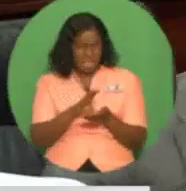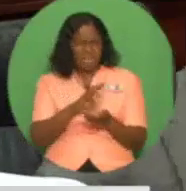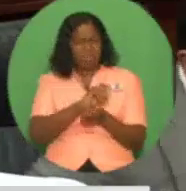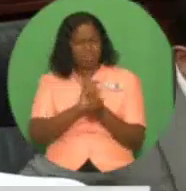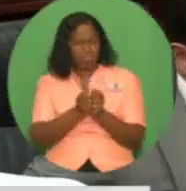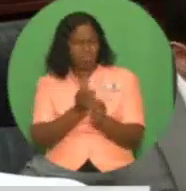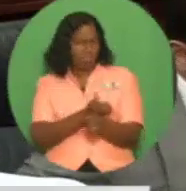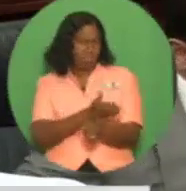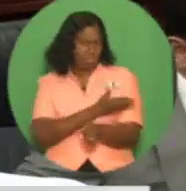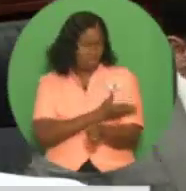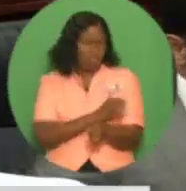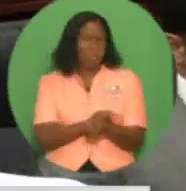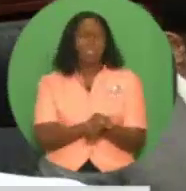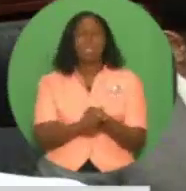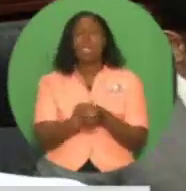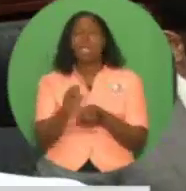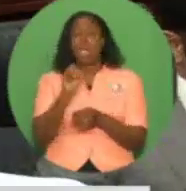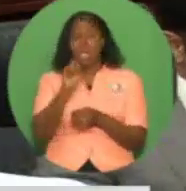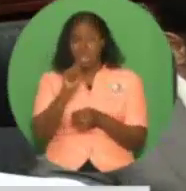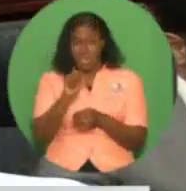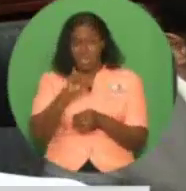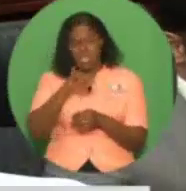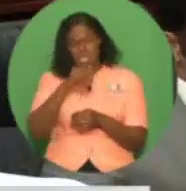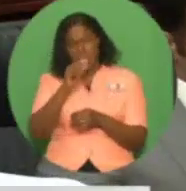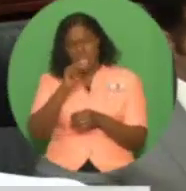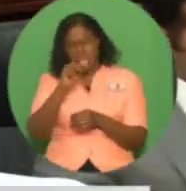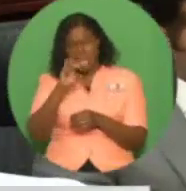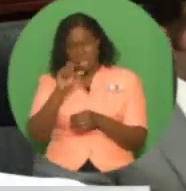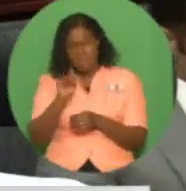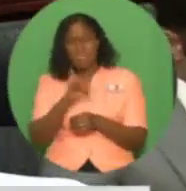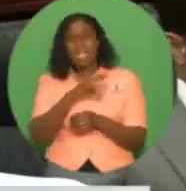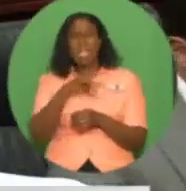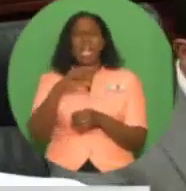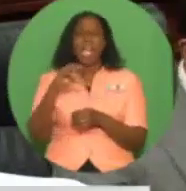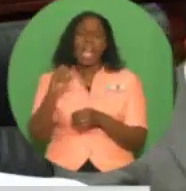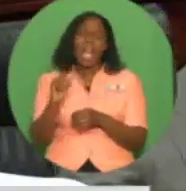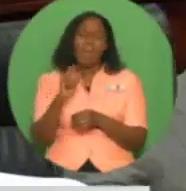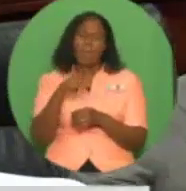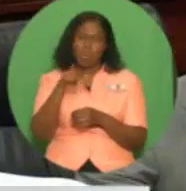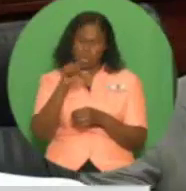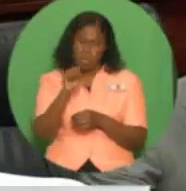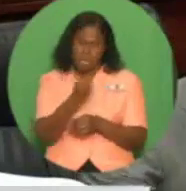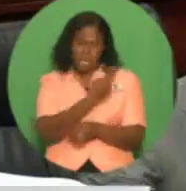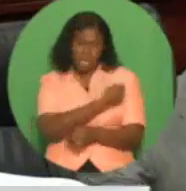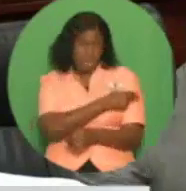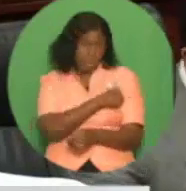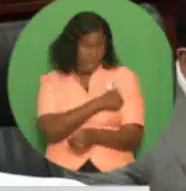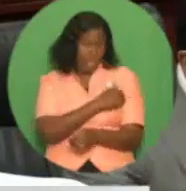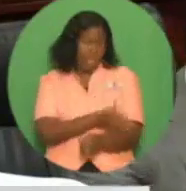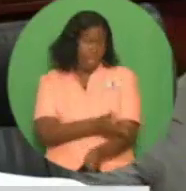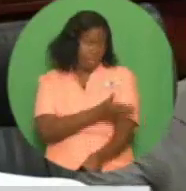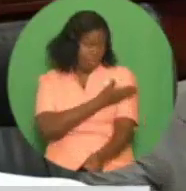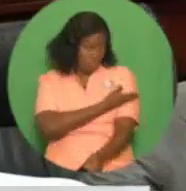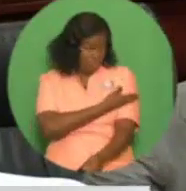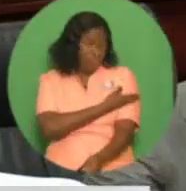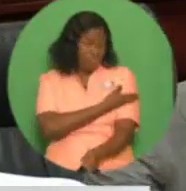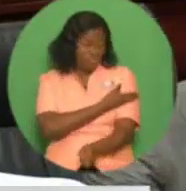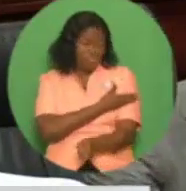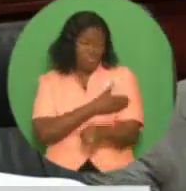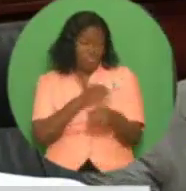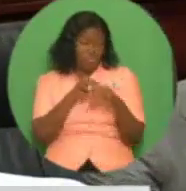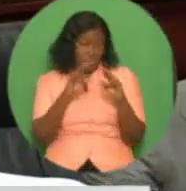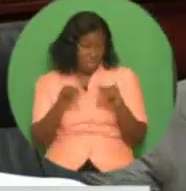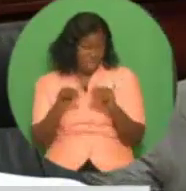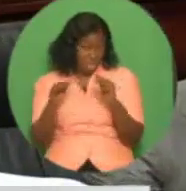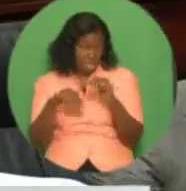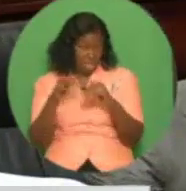Fernando General Hospitals, as well as the Cowra and Sangre Grandi Hospitals. Madam Speaker, we have achieved